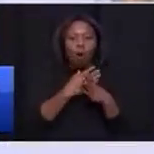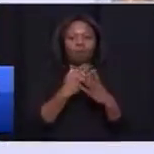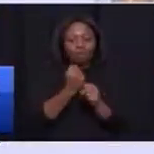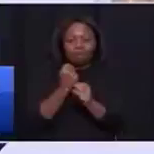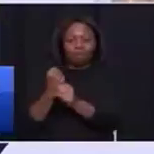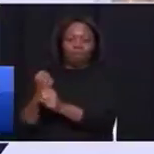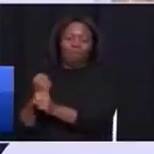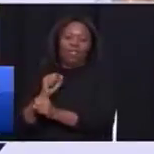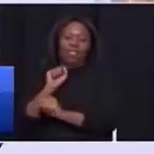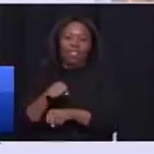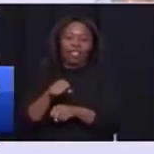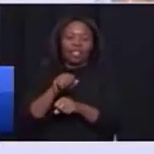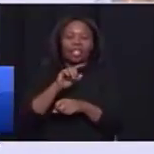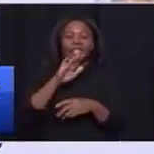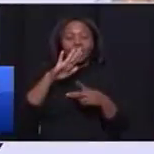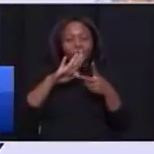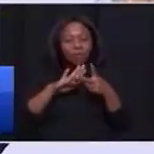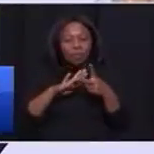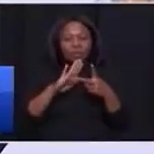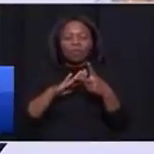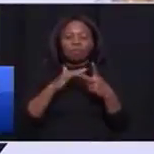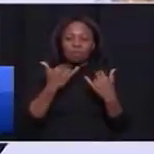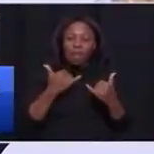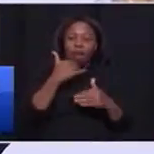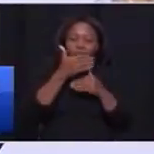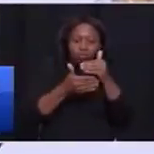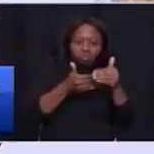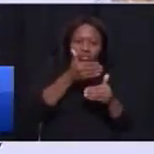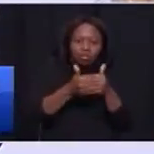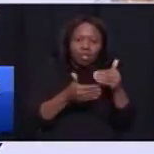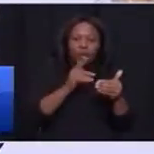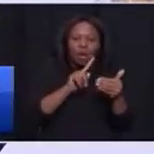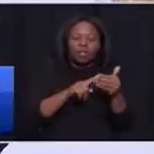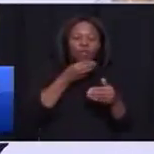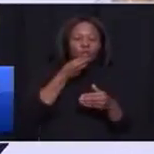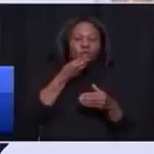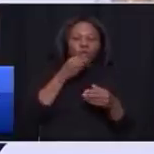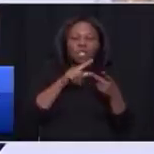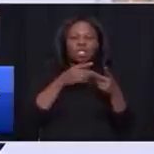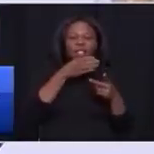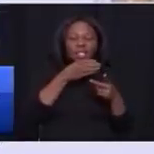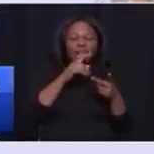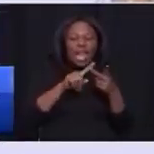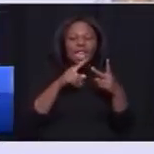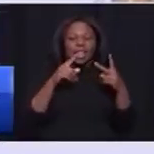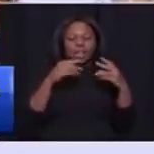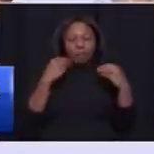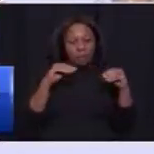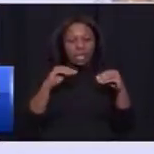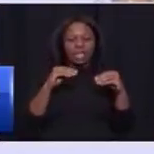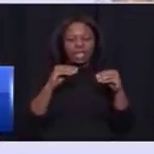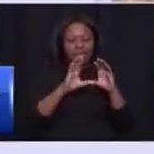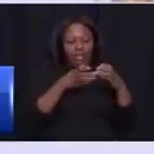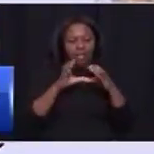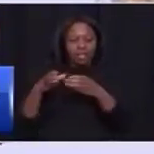Secondly, the agroprocessing, food, beverages, and agribusiness sector. We